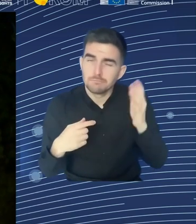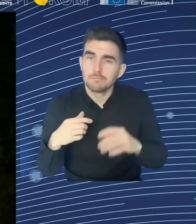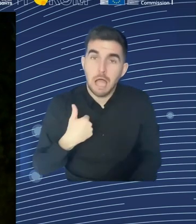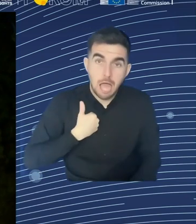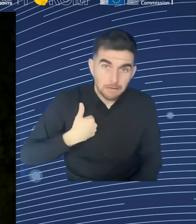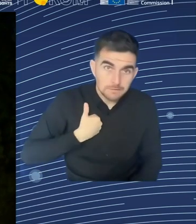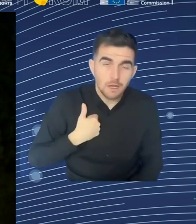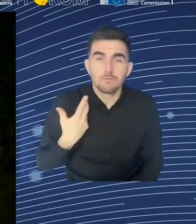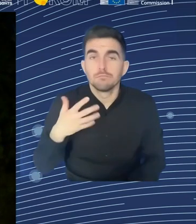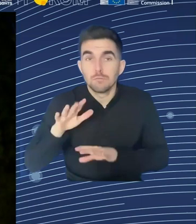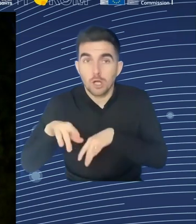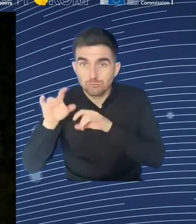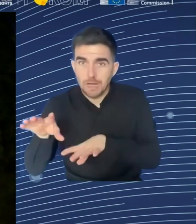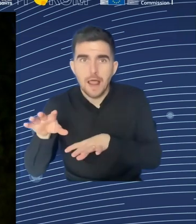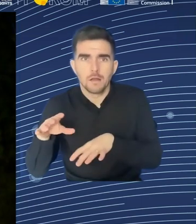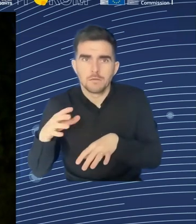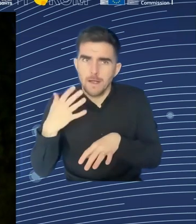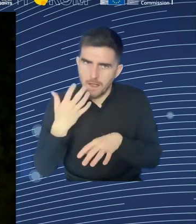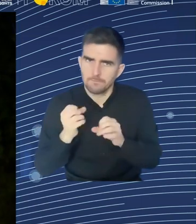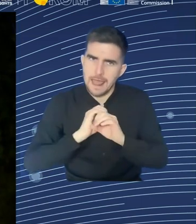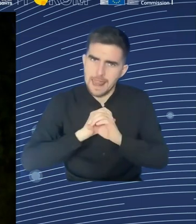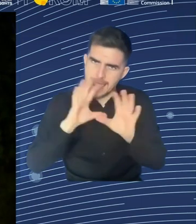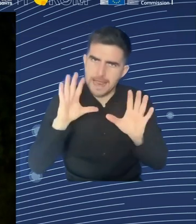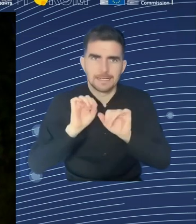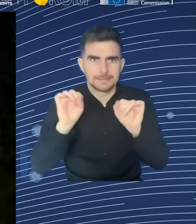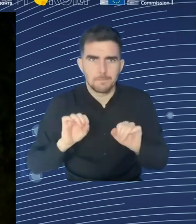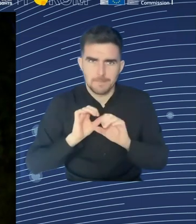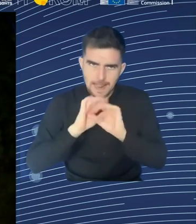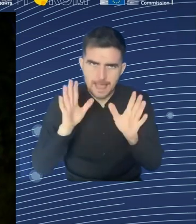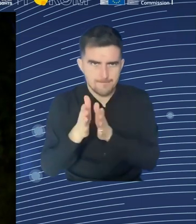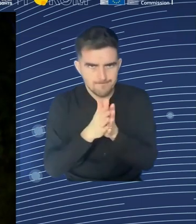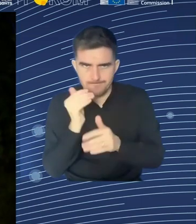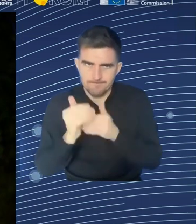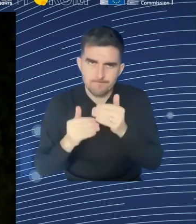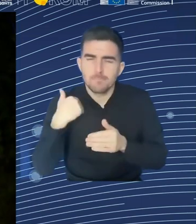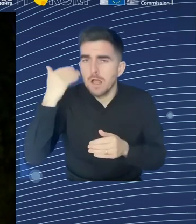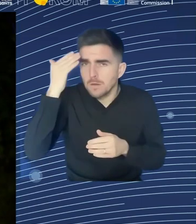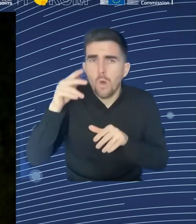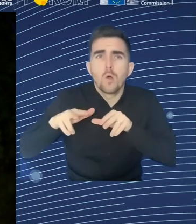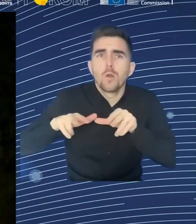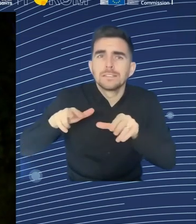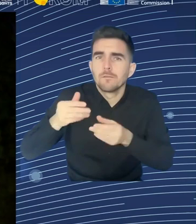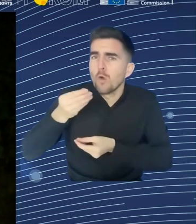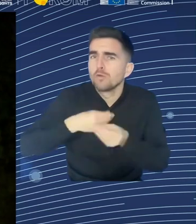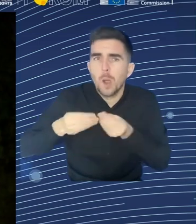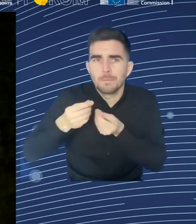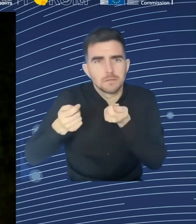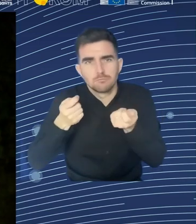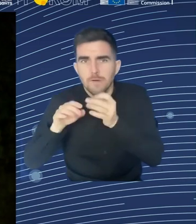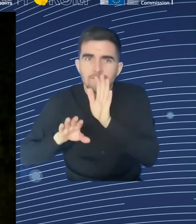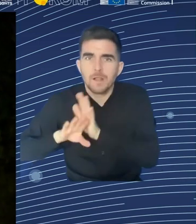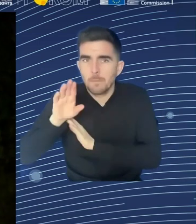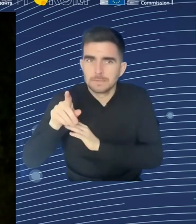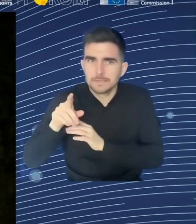promising. We welcome this initiative. We think that it will be important to have a good way of looking at our shortage occupations.